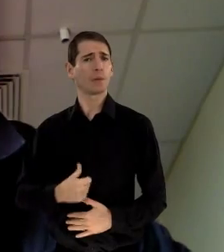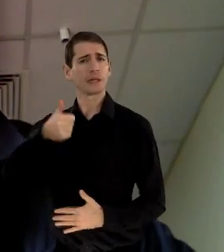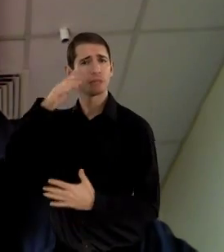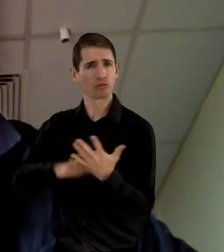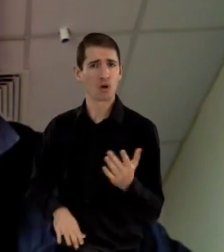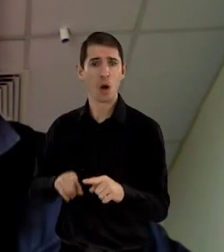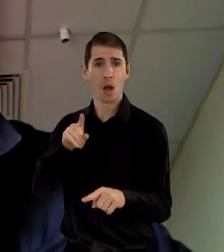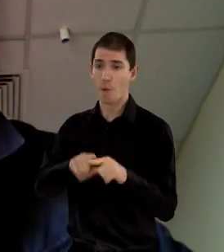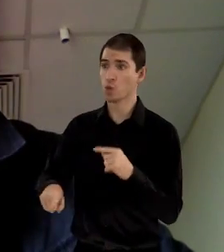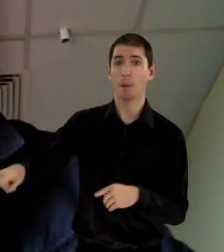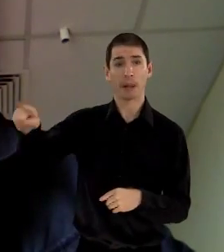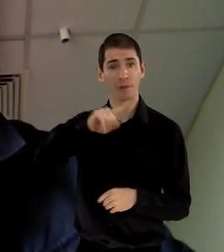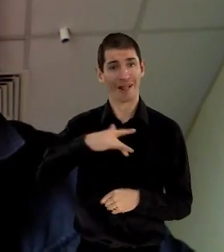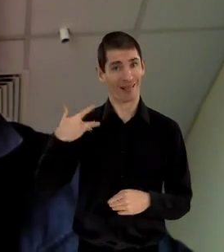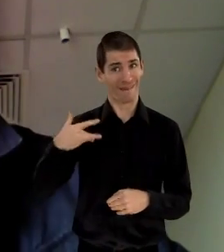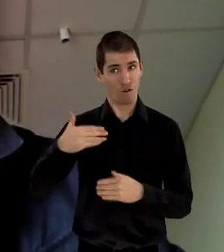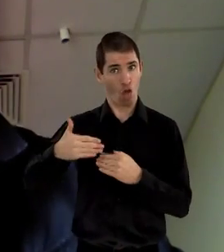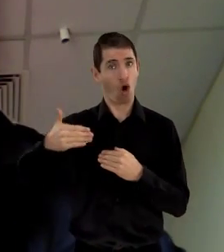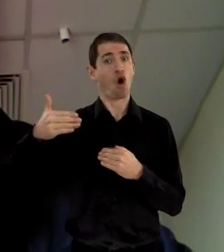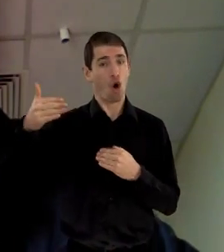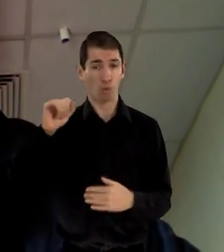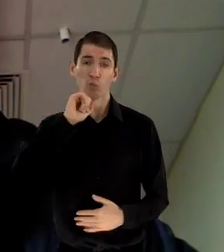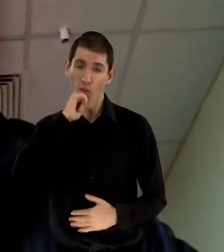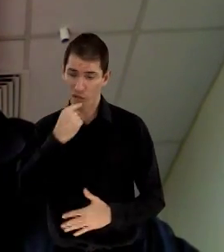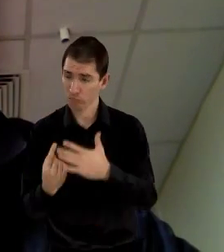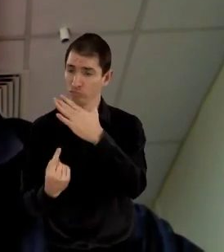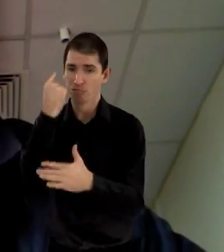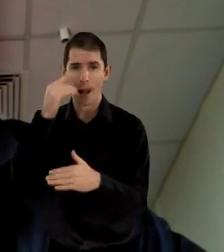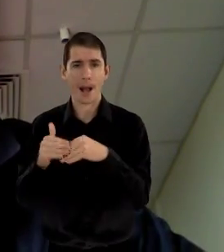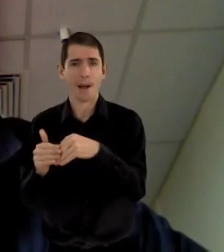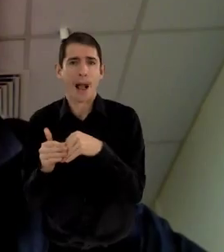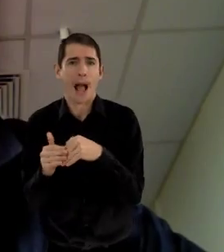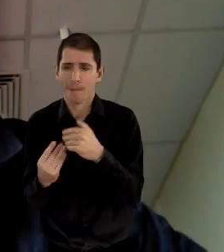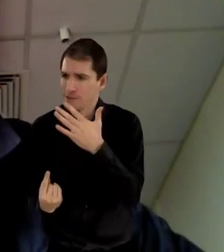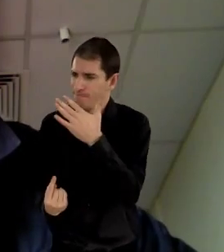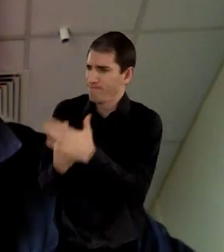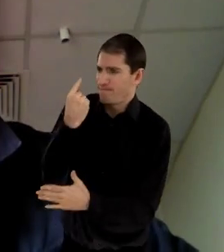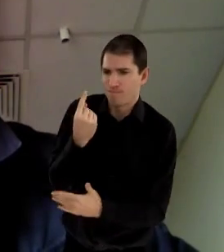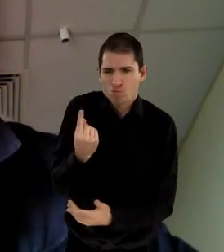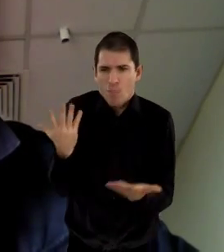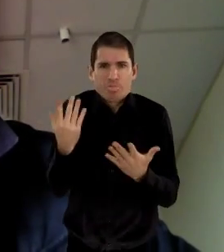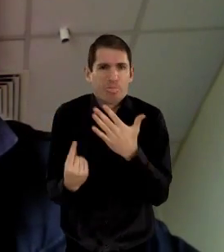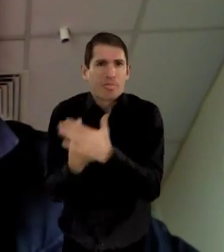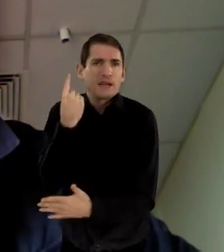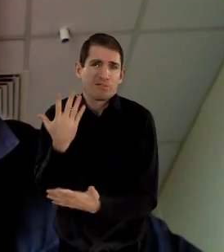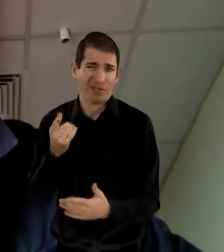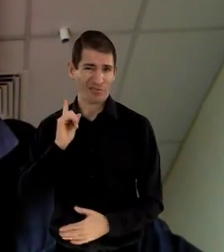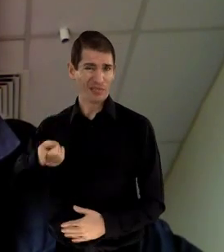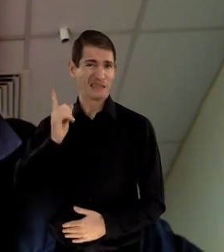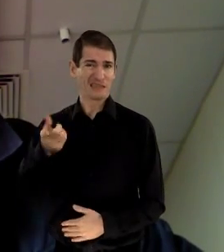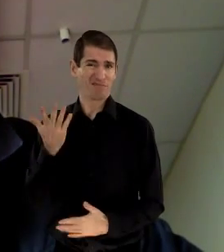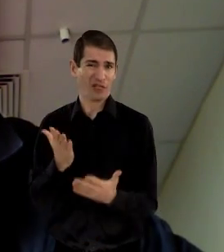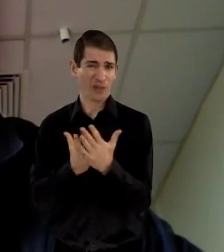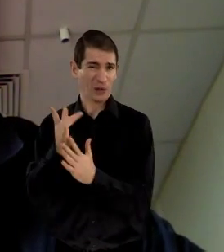human experience. Most people, if they live long enough, will be impaired